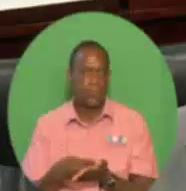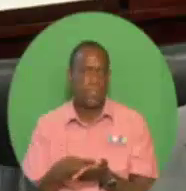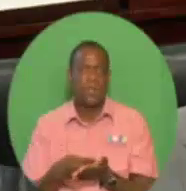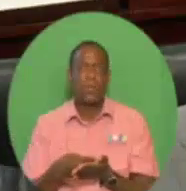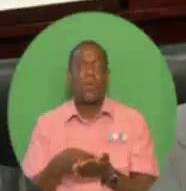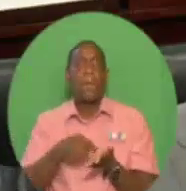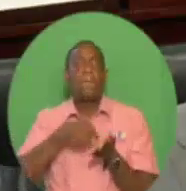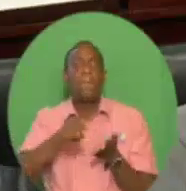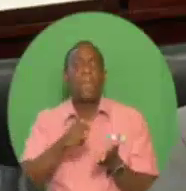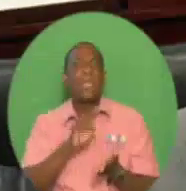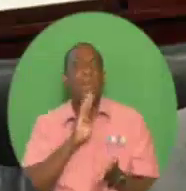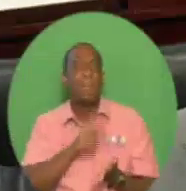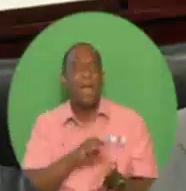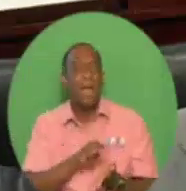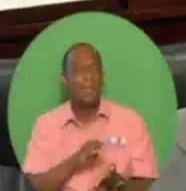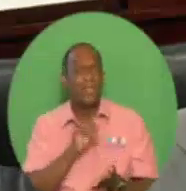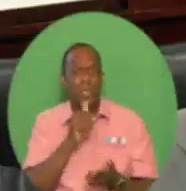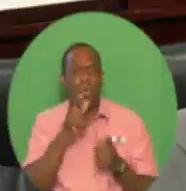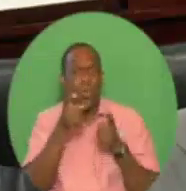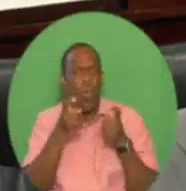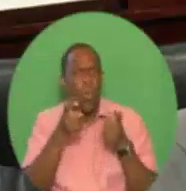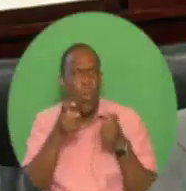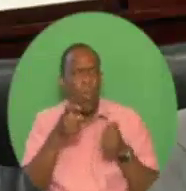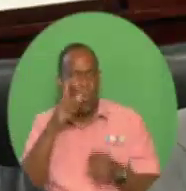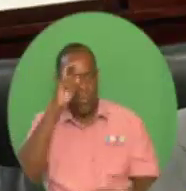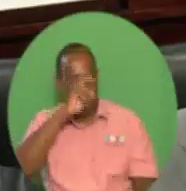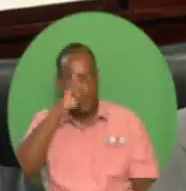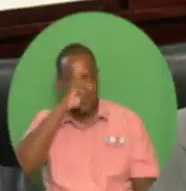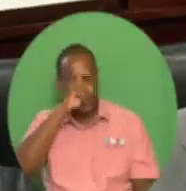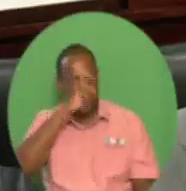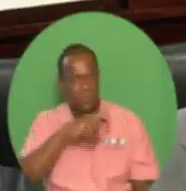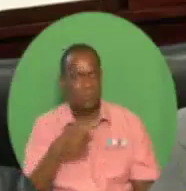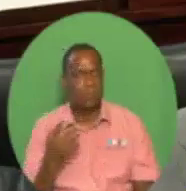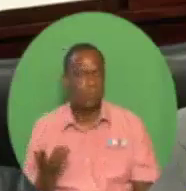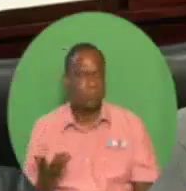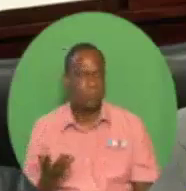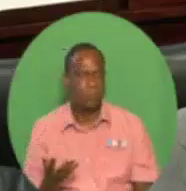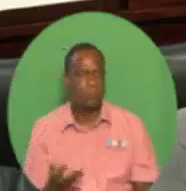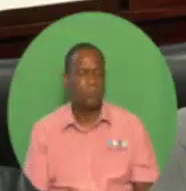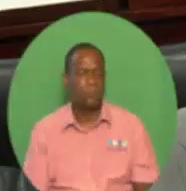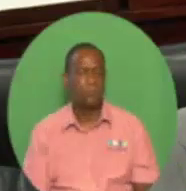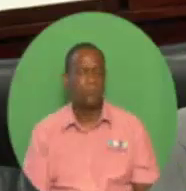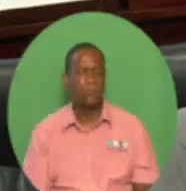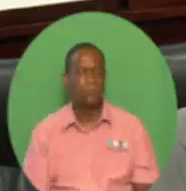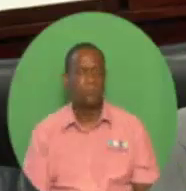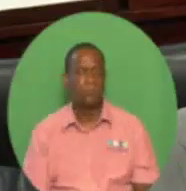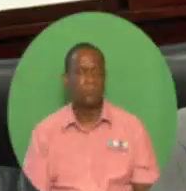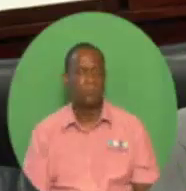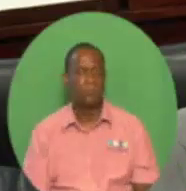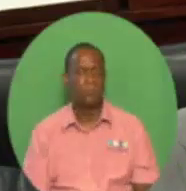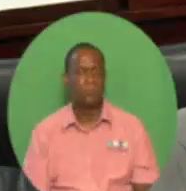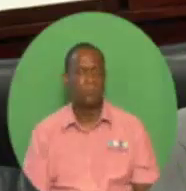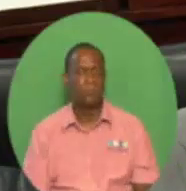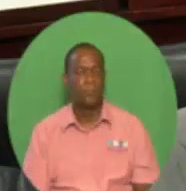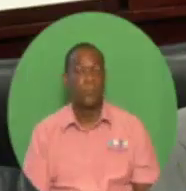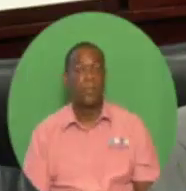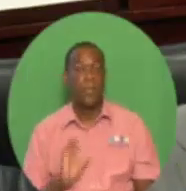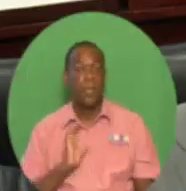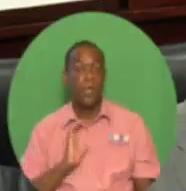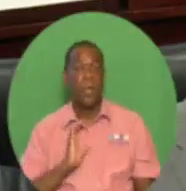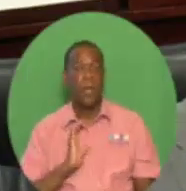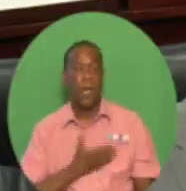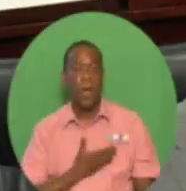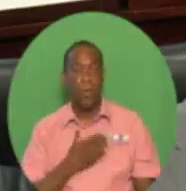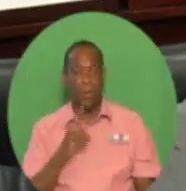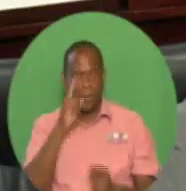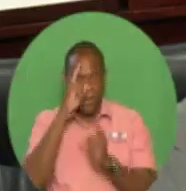given away. I am pleased to say that our vision for this country, as articulated in our